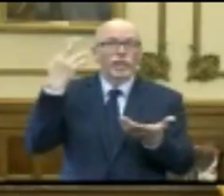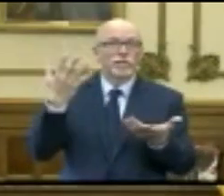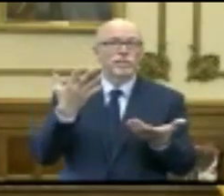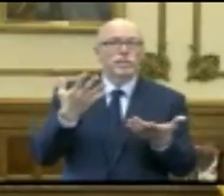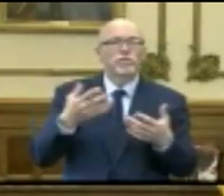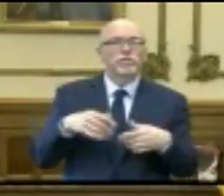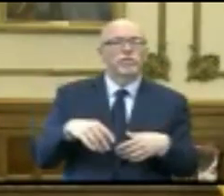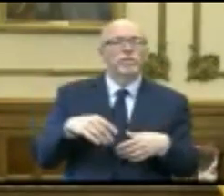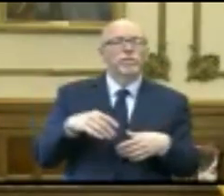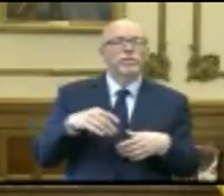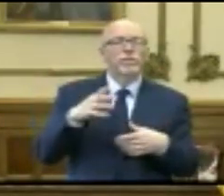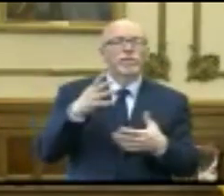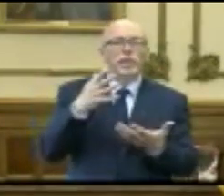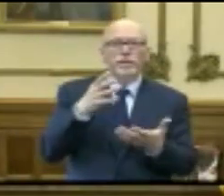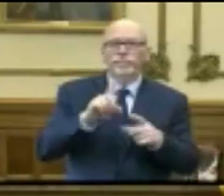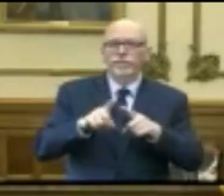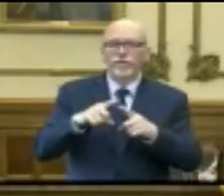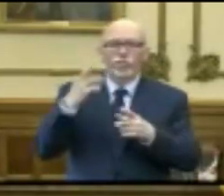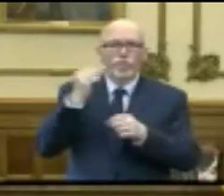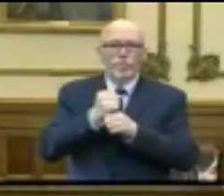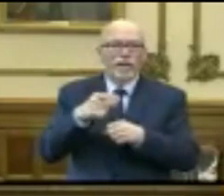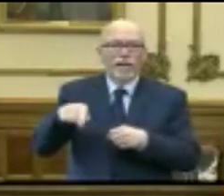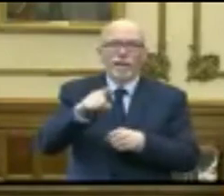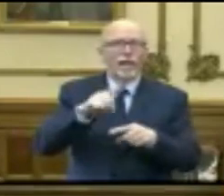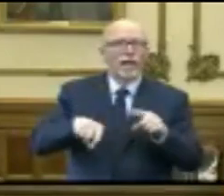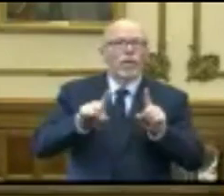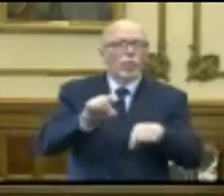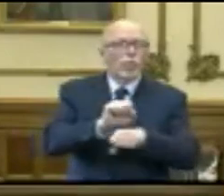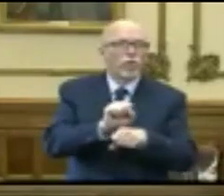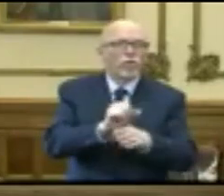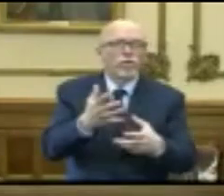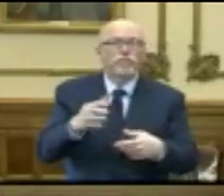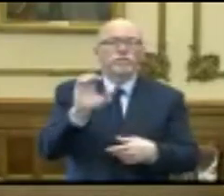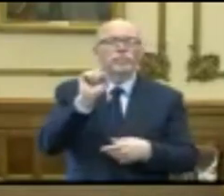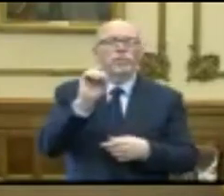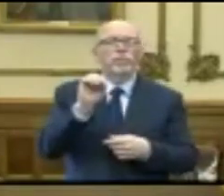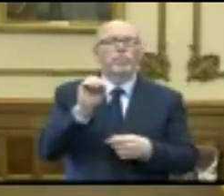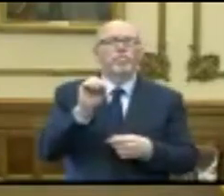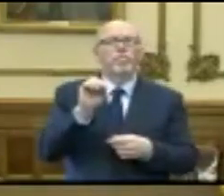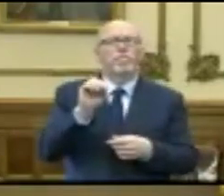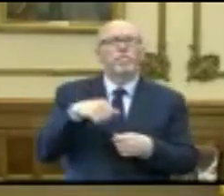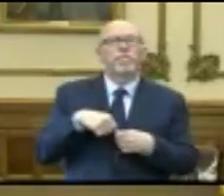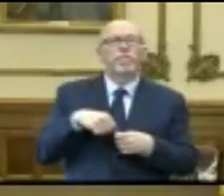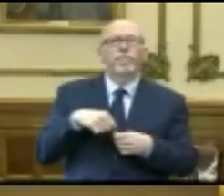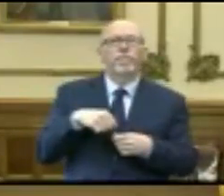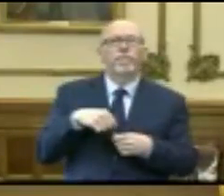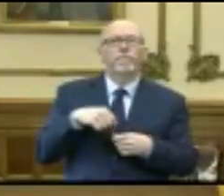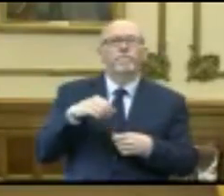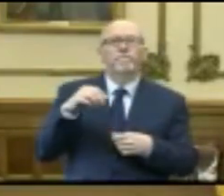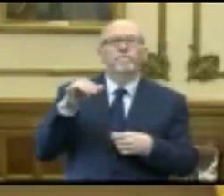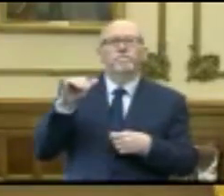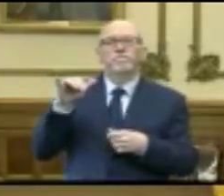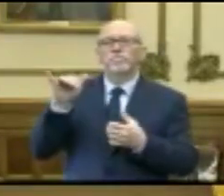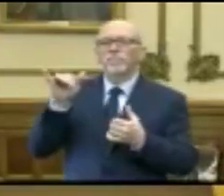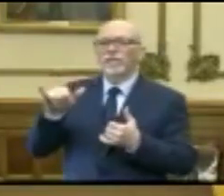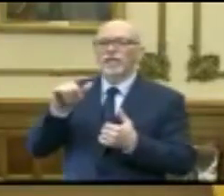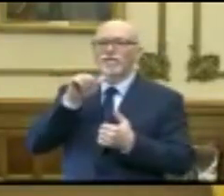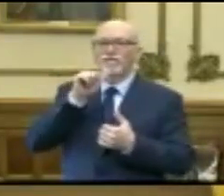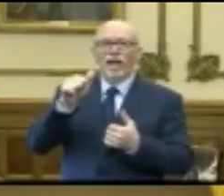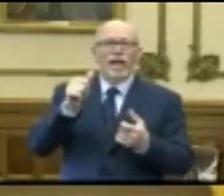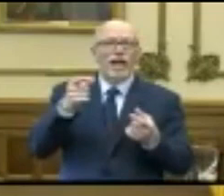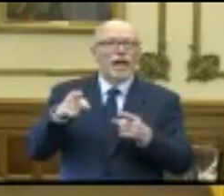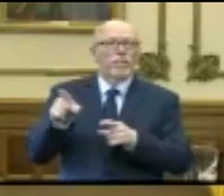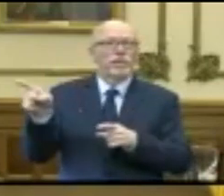reasons, has told them they can't go to work. And so to the extent that's not happening and